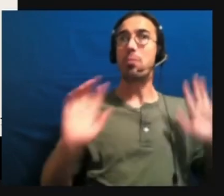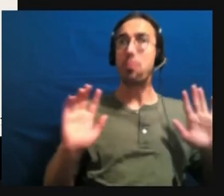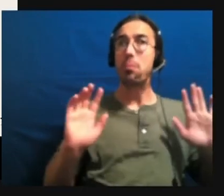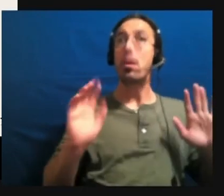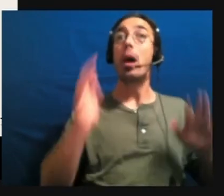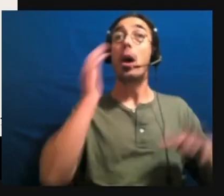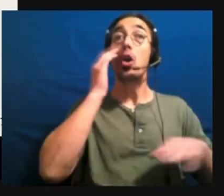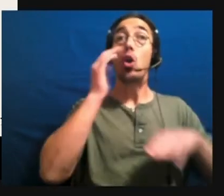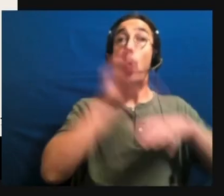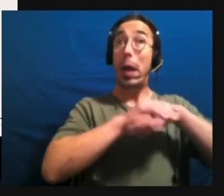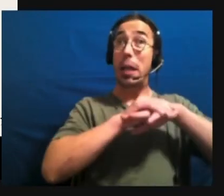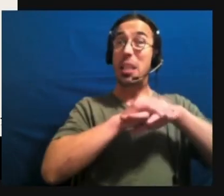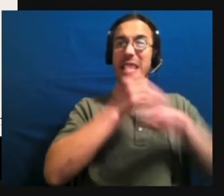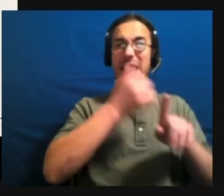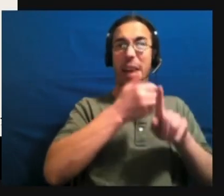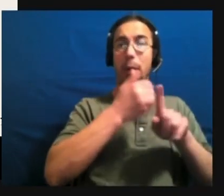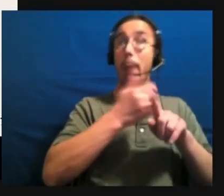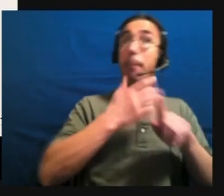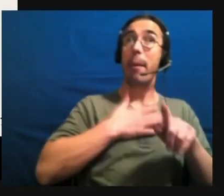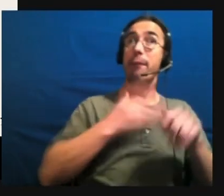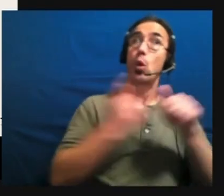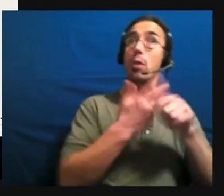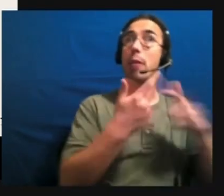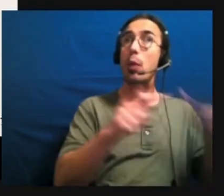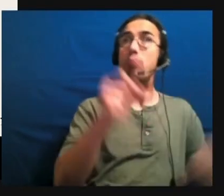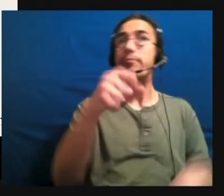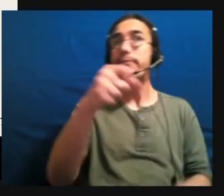is my first language. Um, so.